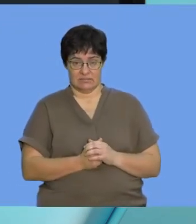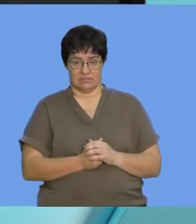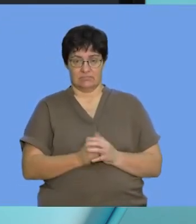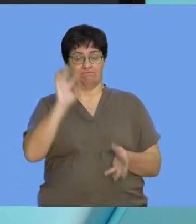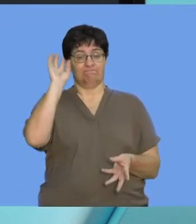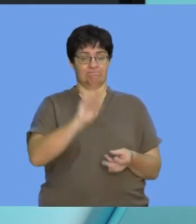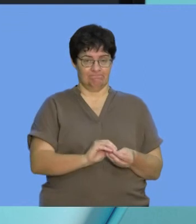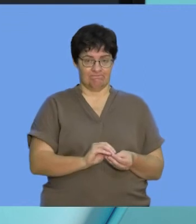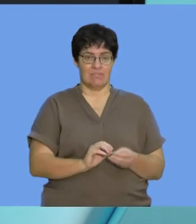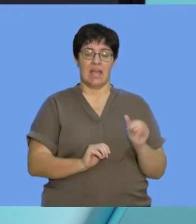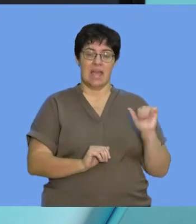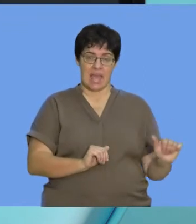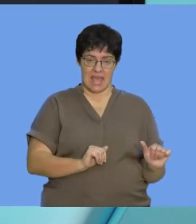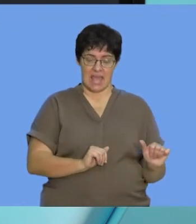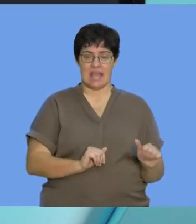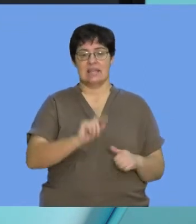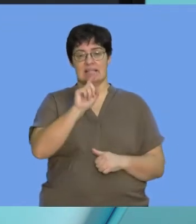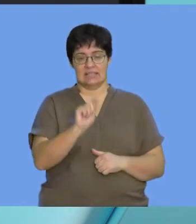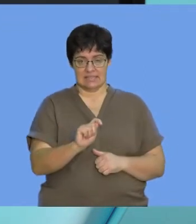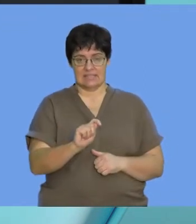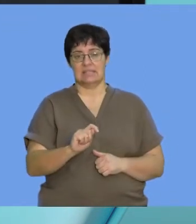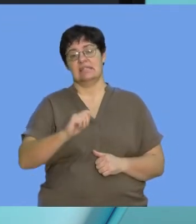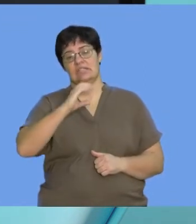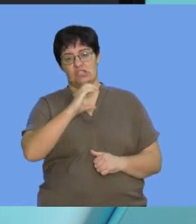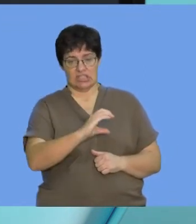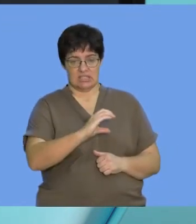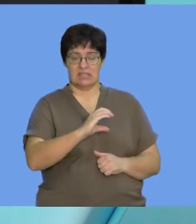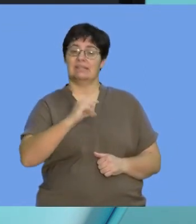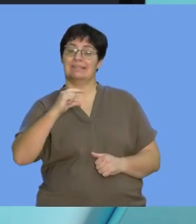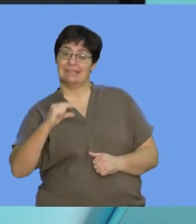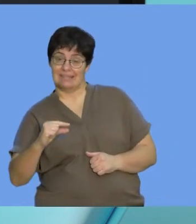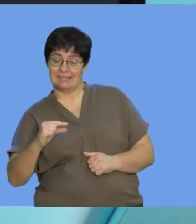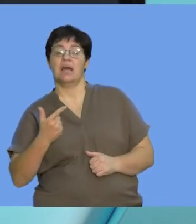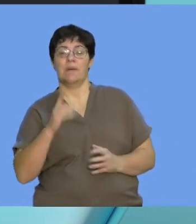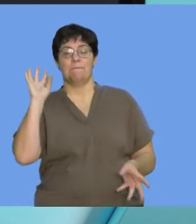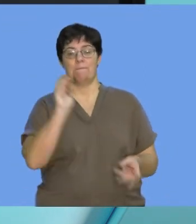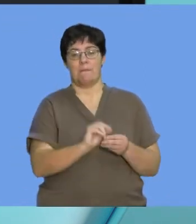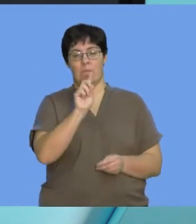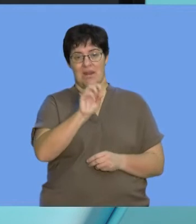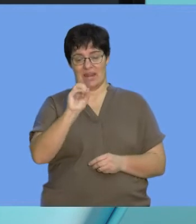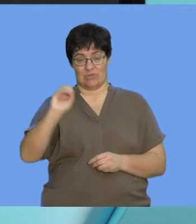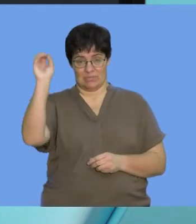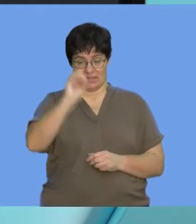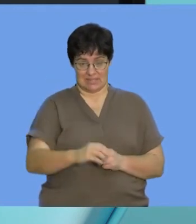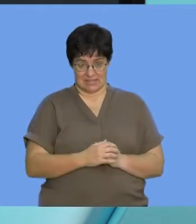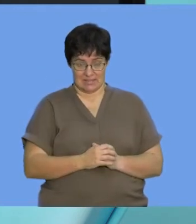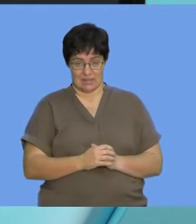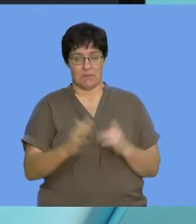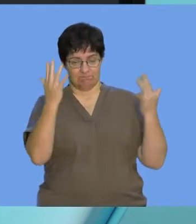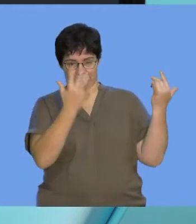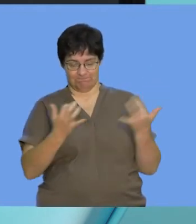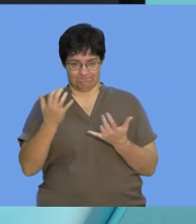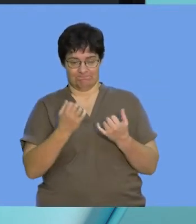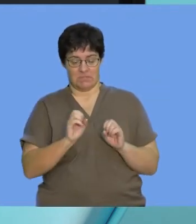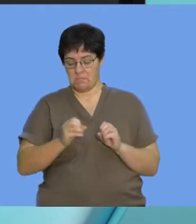collectively, A plus T plus G plus C collectively equal to 100, and use that to be able to work out